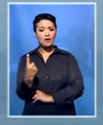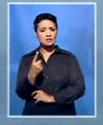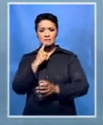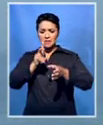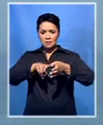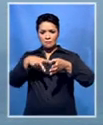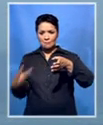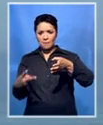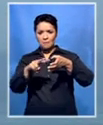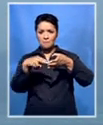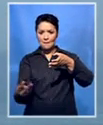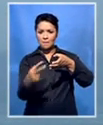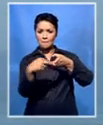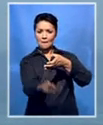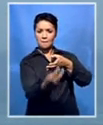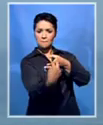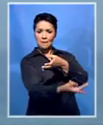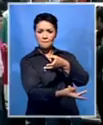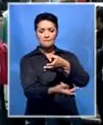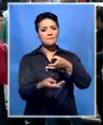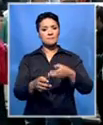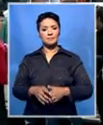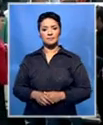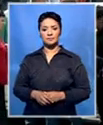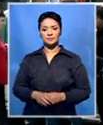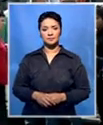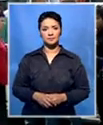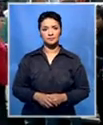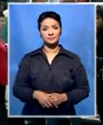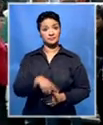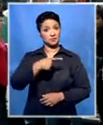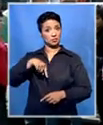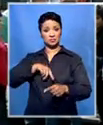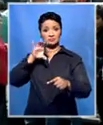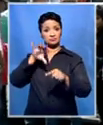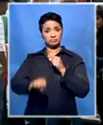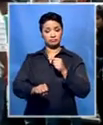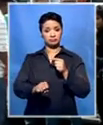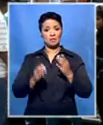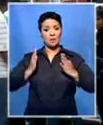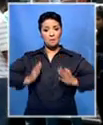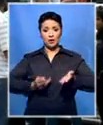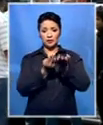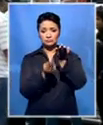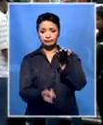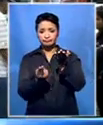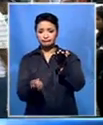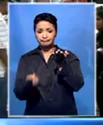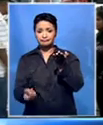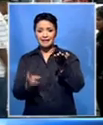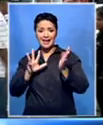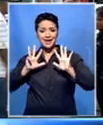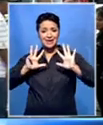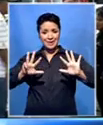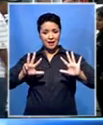abandoned the vessel when it started taking in water. We have retrieved nine bodies and two